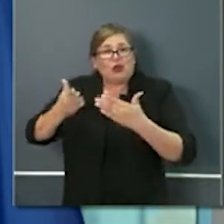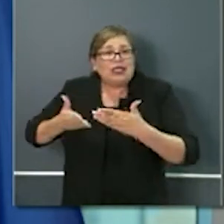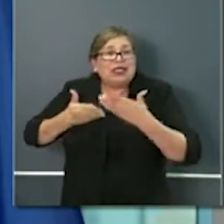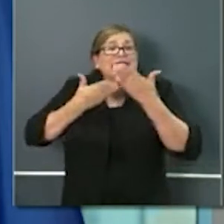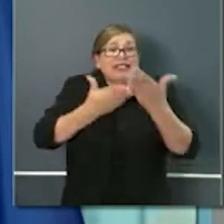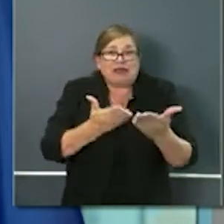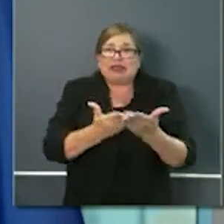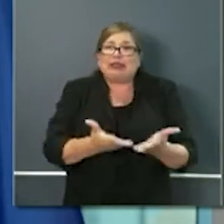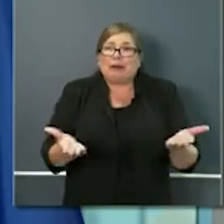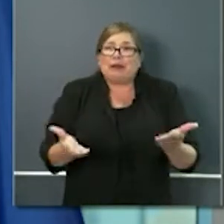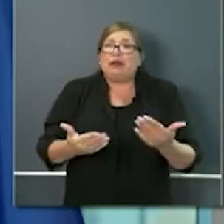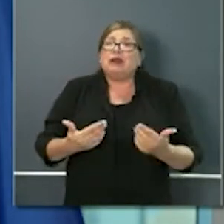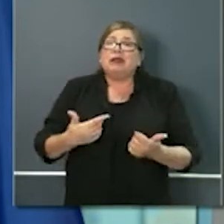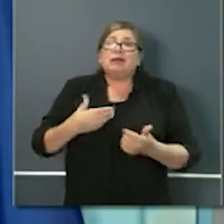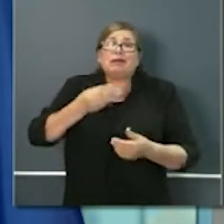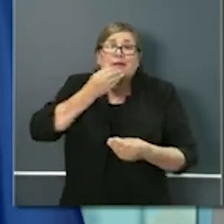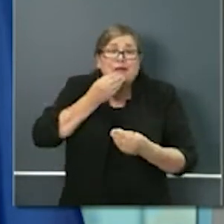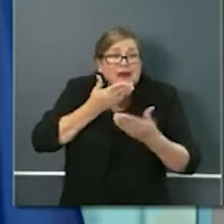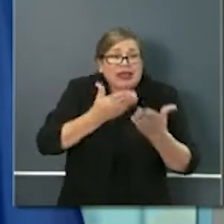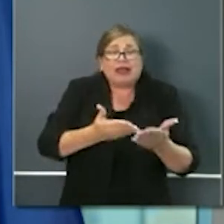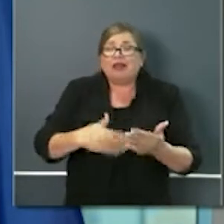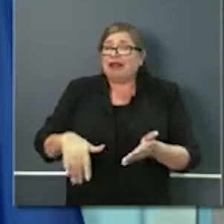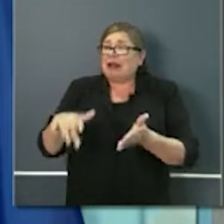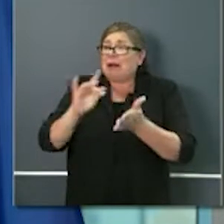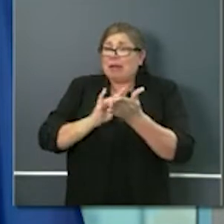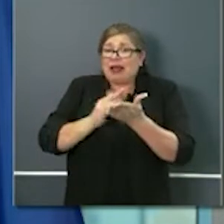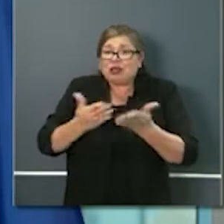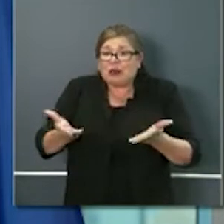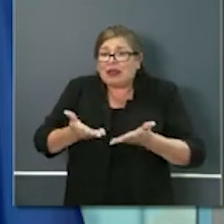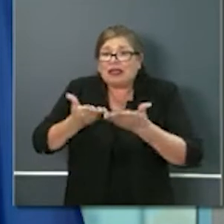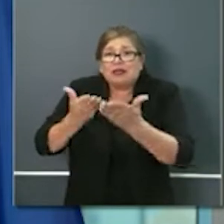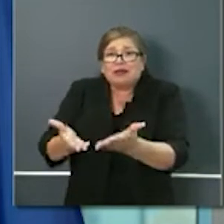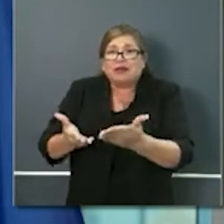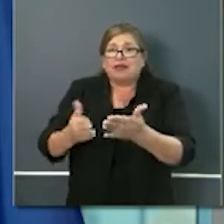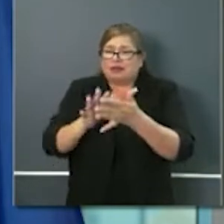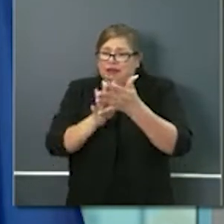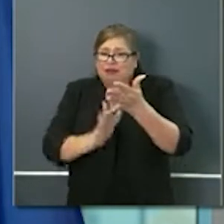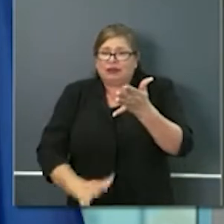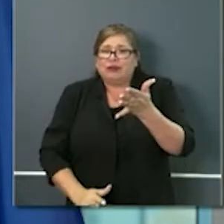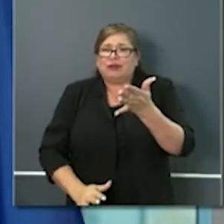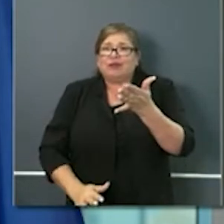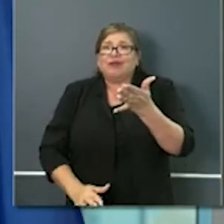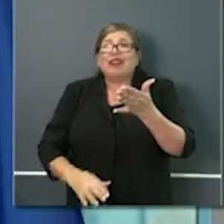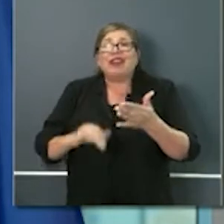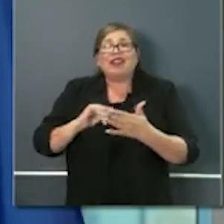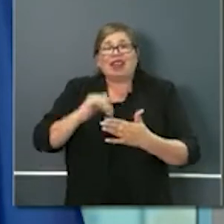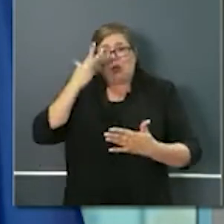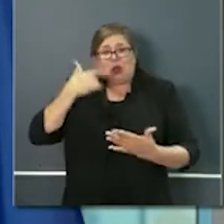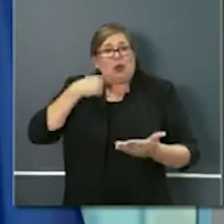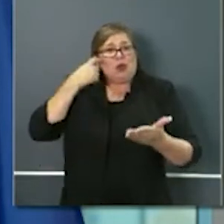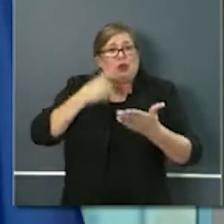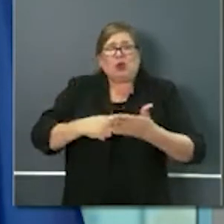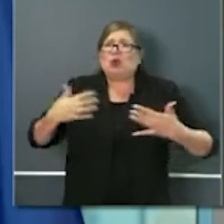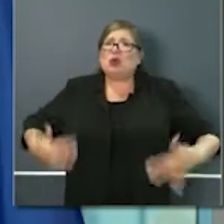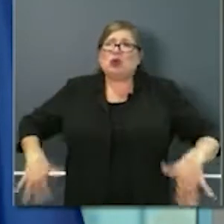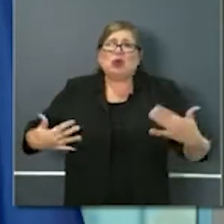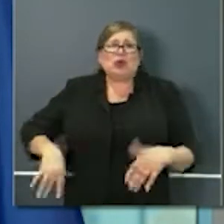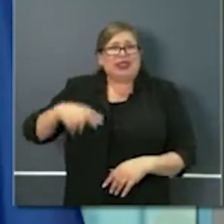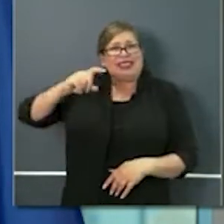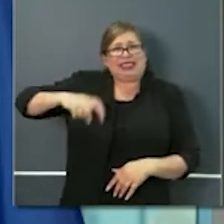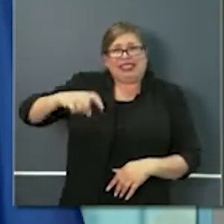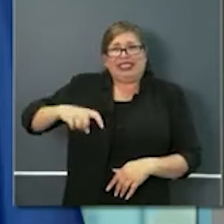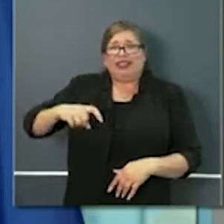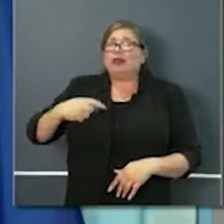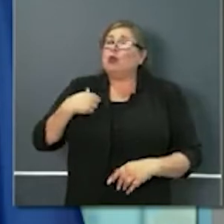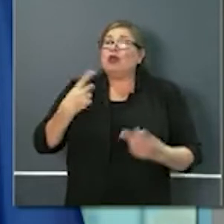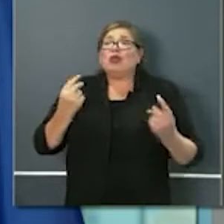or medical supplies and that's why we've created a hotline for people across the state that will guide